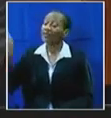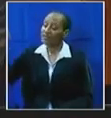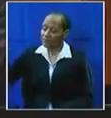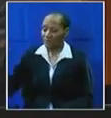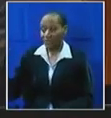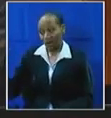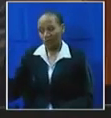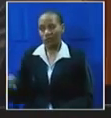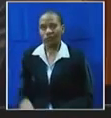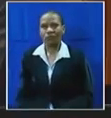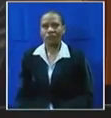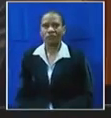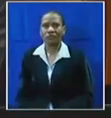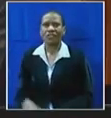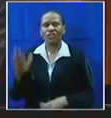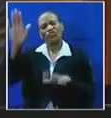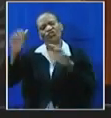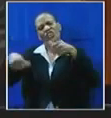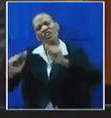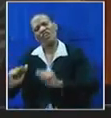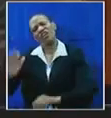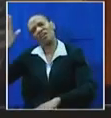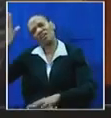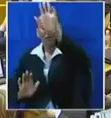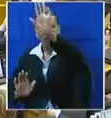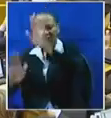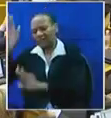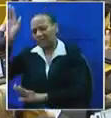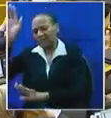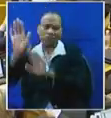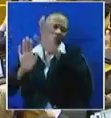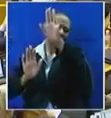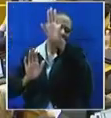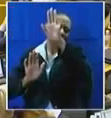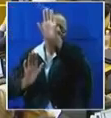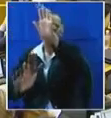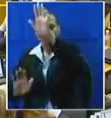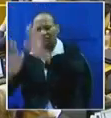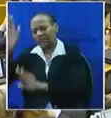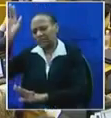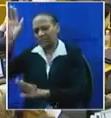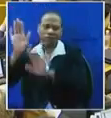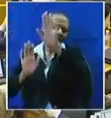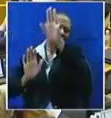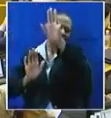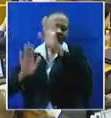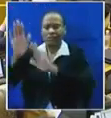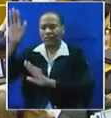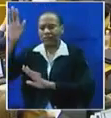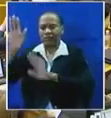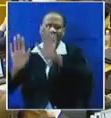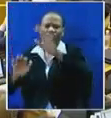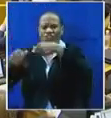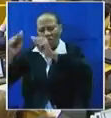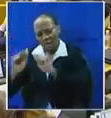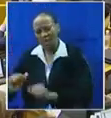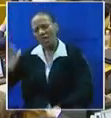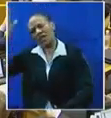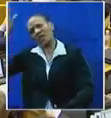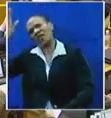Please, please sit down. Order, Chair. I'm ordering you to sit down. per the rules of the house, a point of order is... Please sit down, Madam Madam.